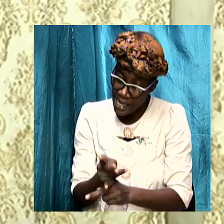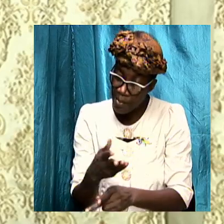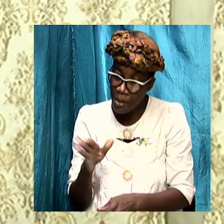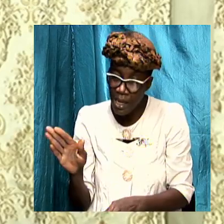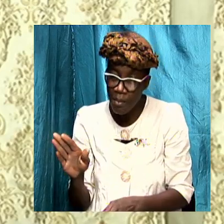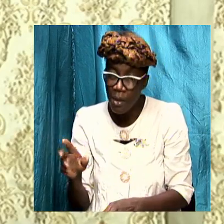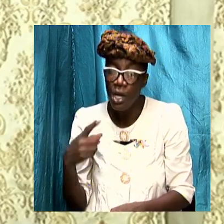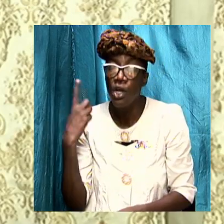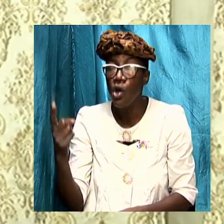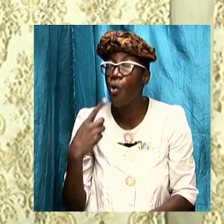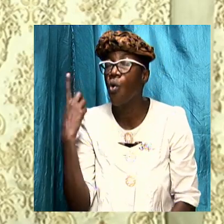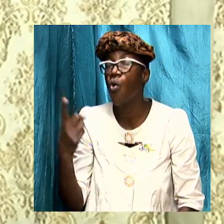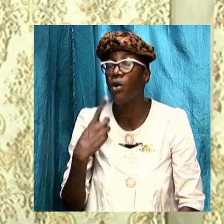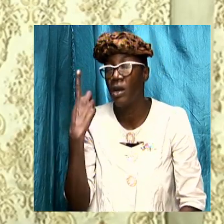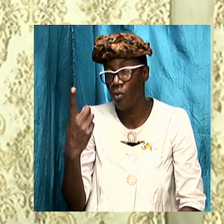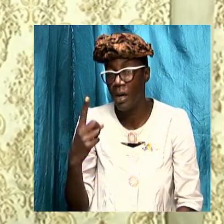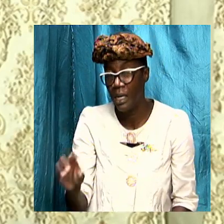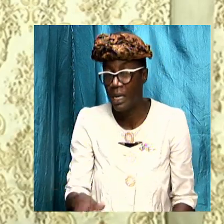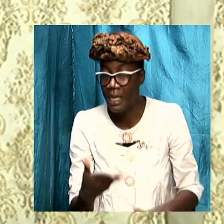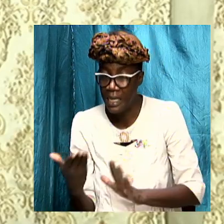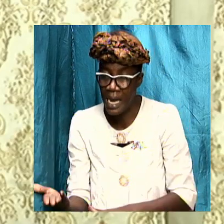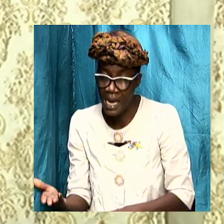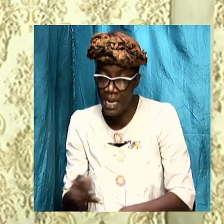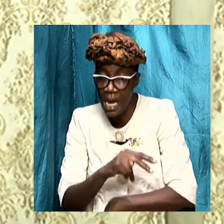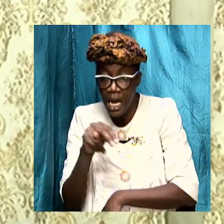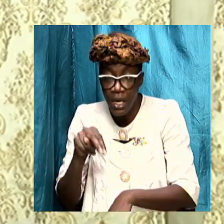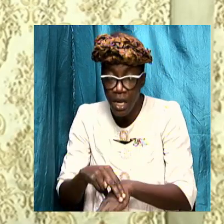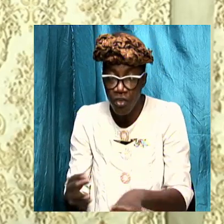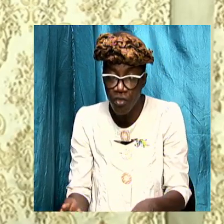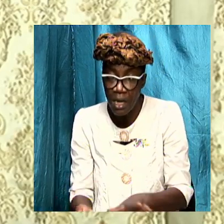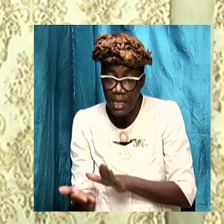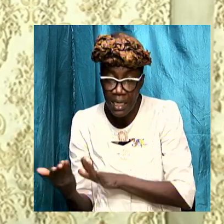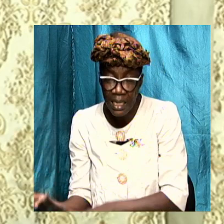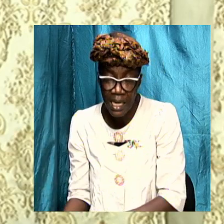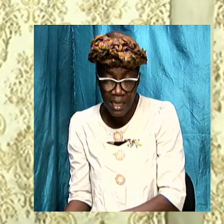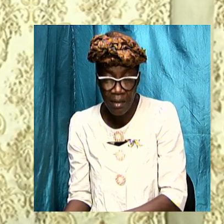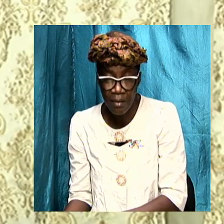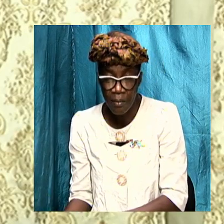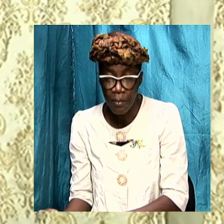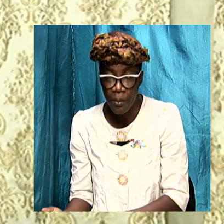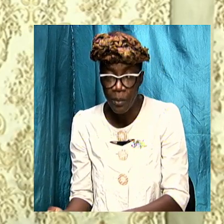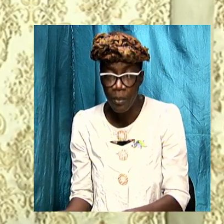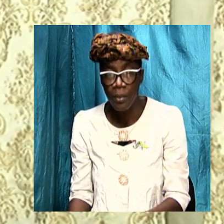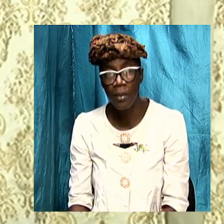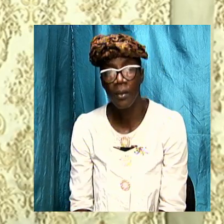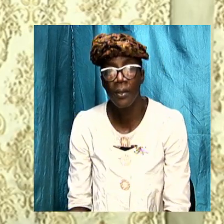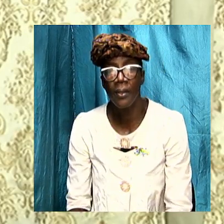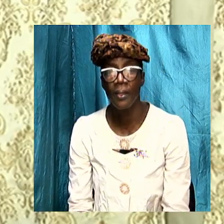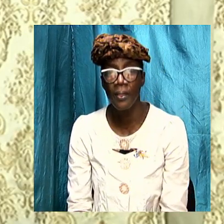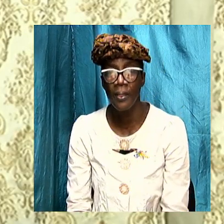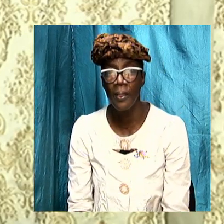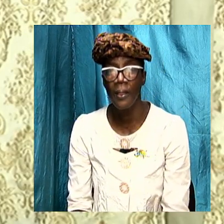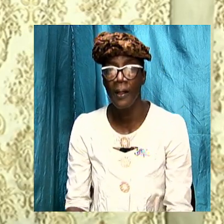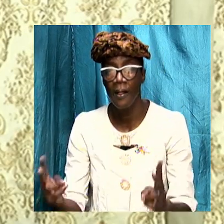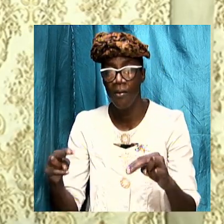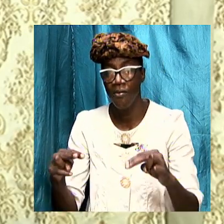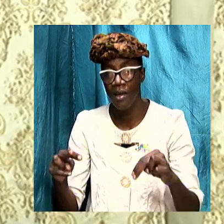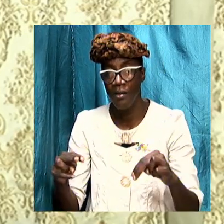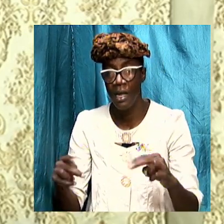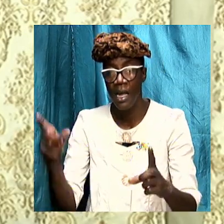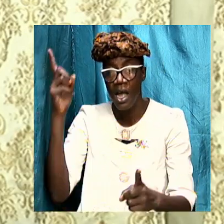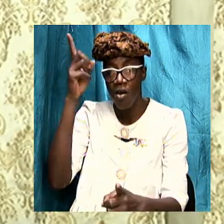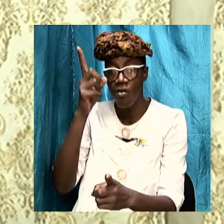the only one that died a natural death at a very ripe old